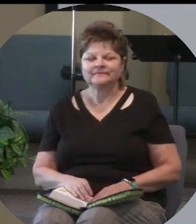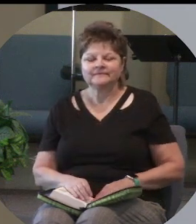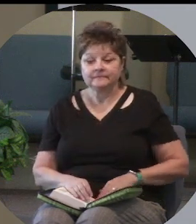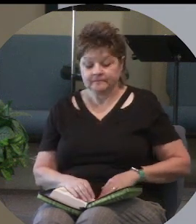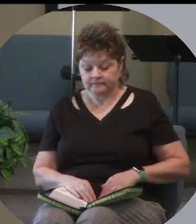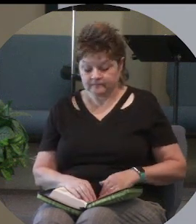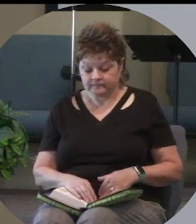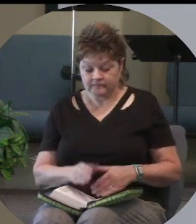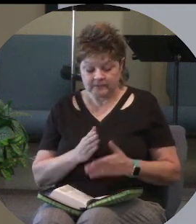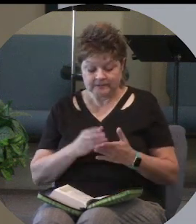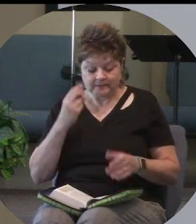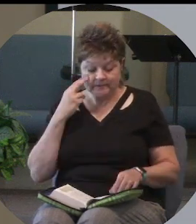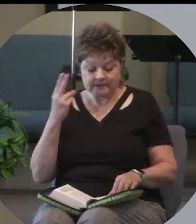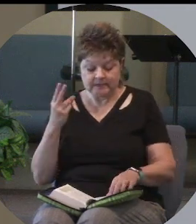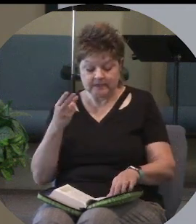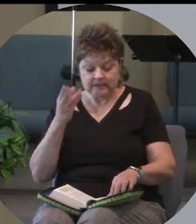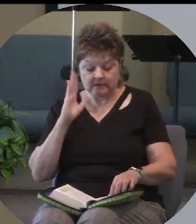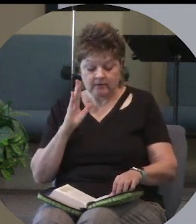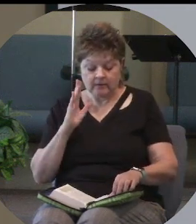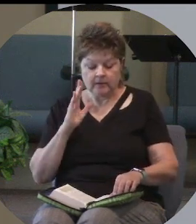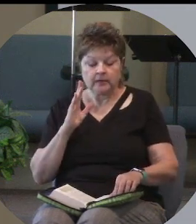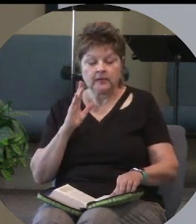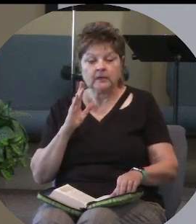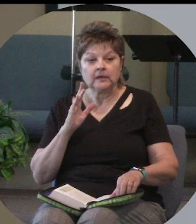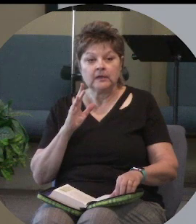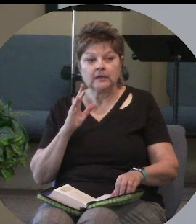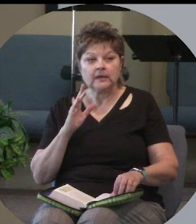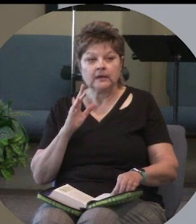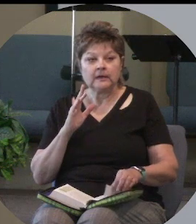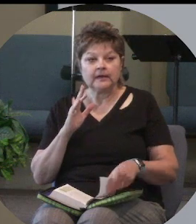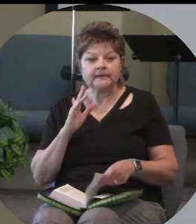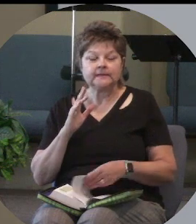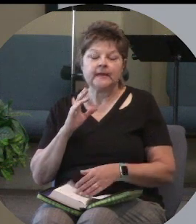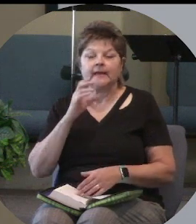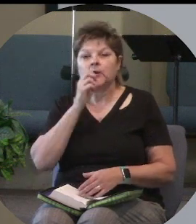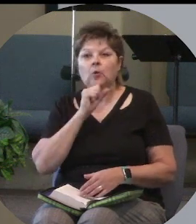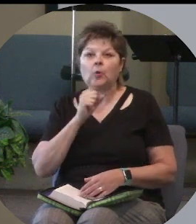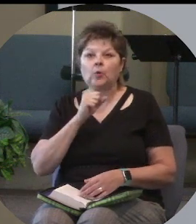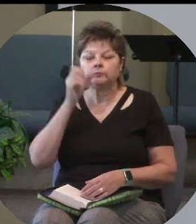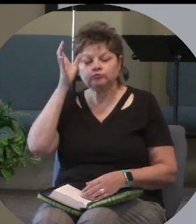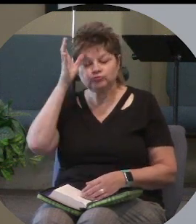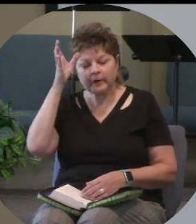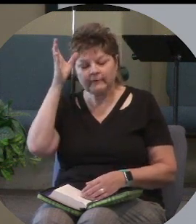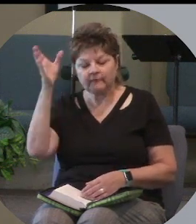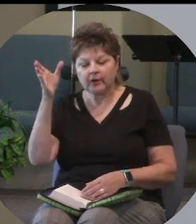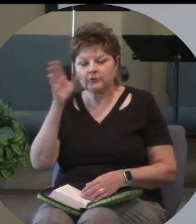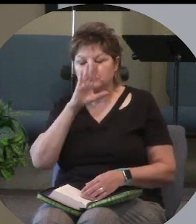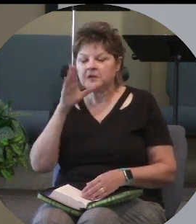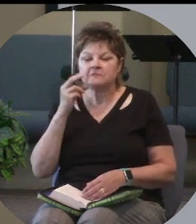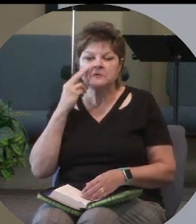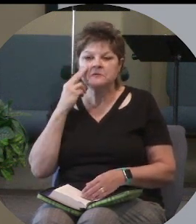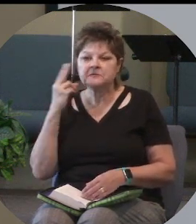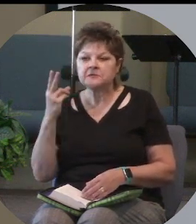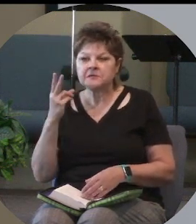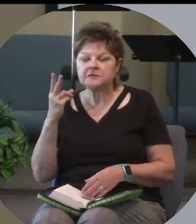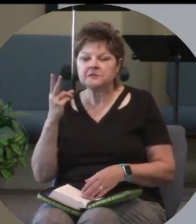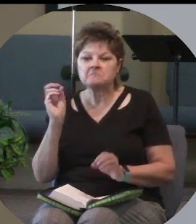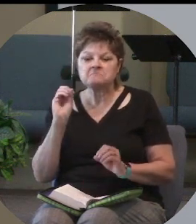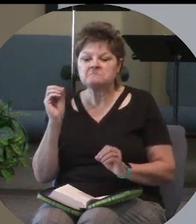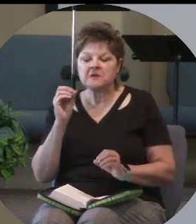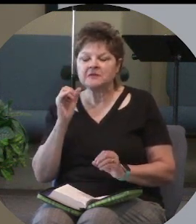Some see God as that doting old grandfather that never sees anything wrong in their grandchildren.